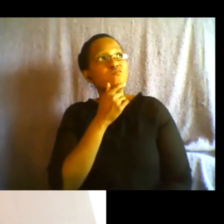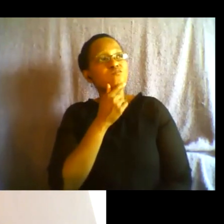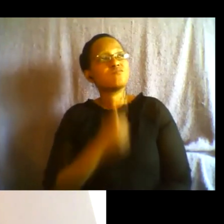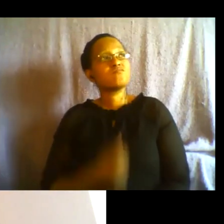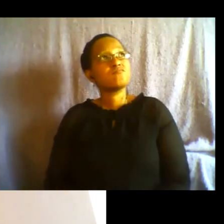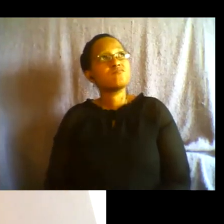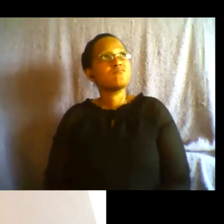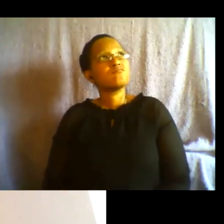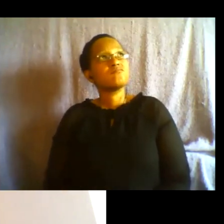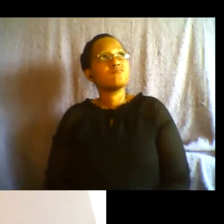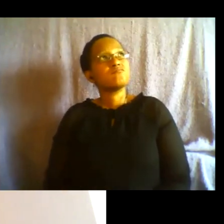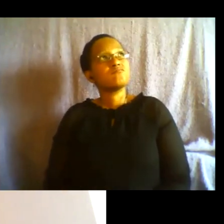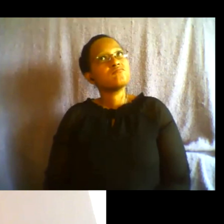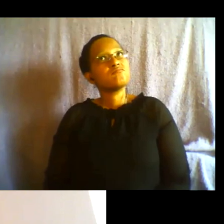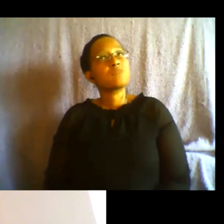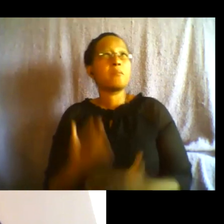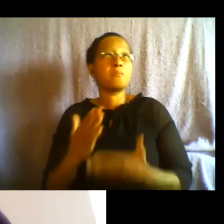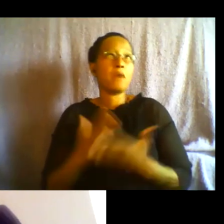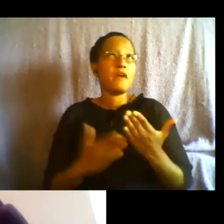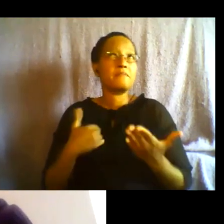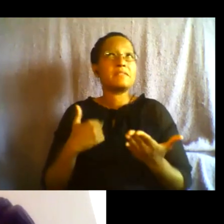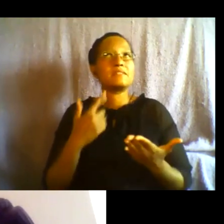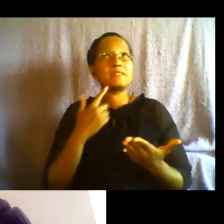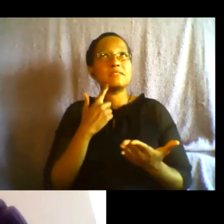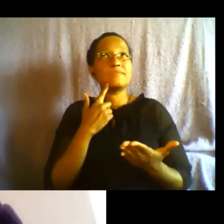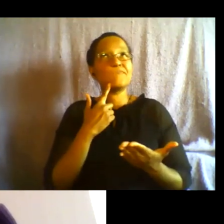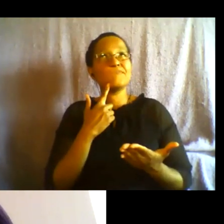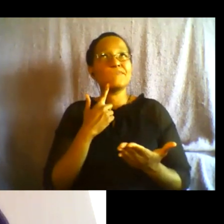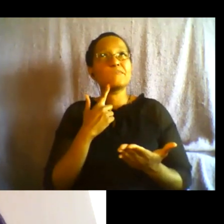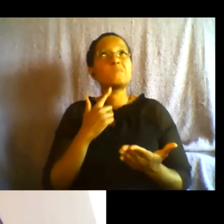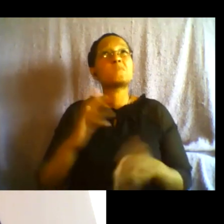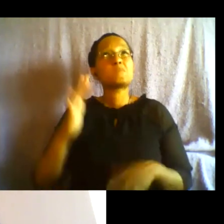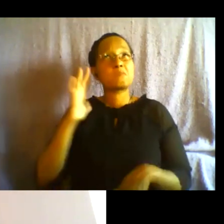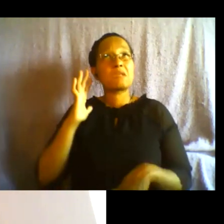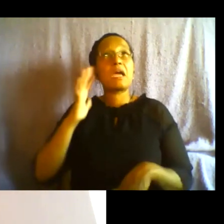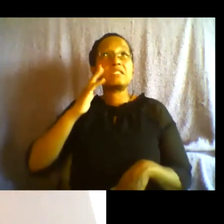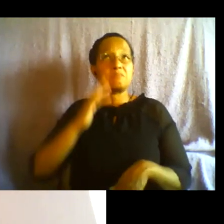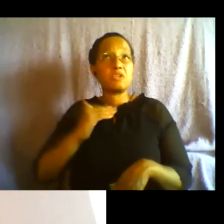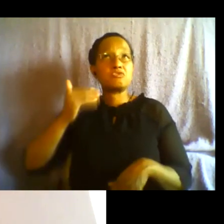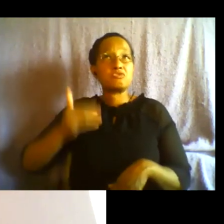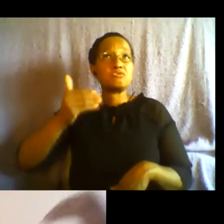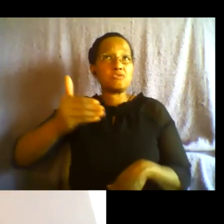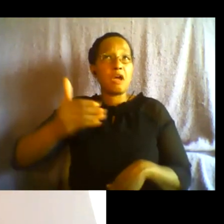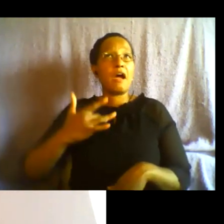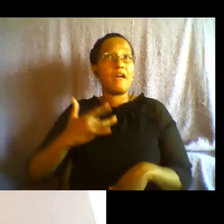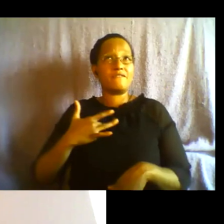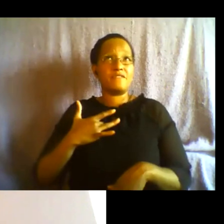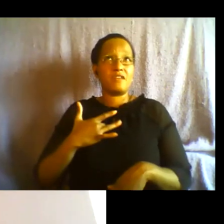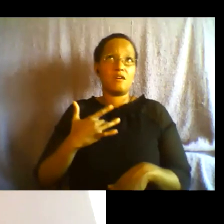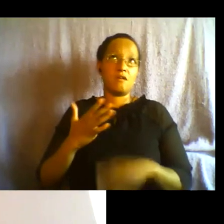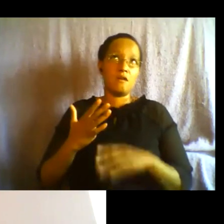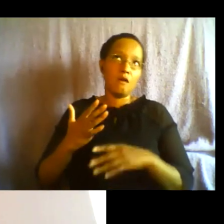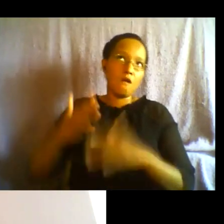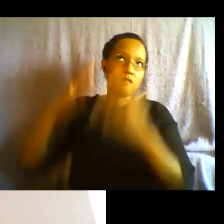there's a way there there are times when i felt really overwhelmed by the kinds of gaze that people put